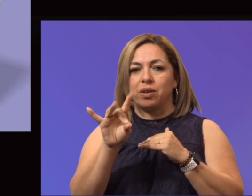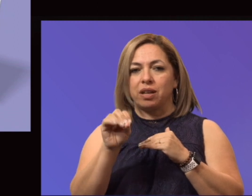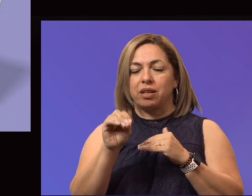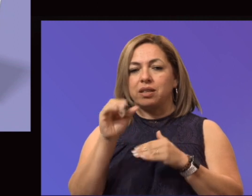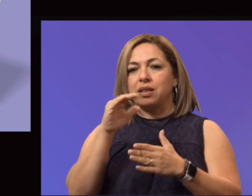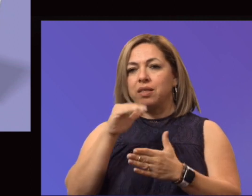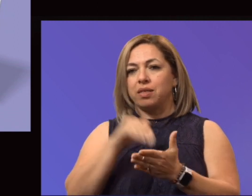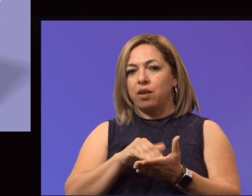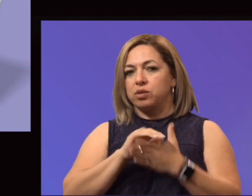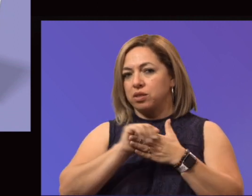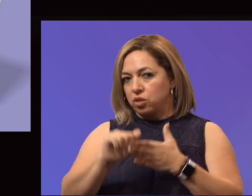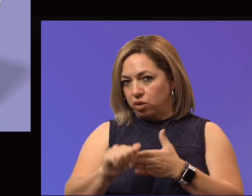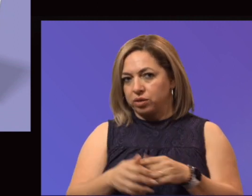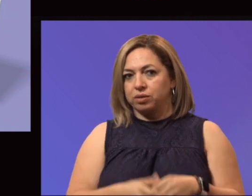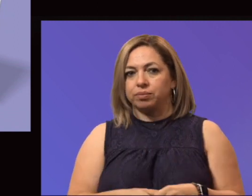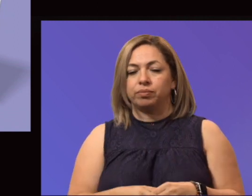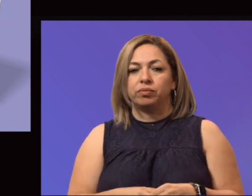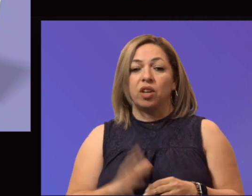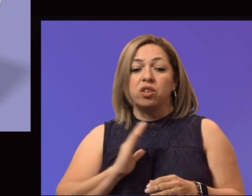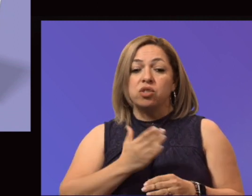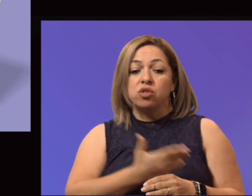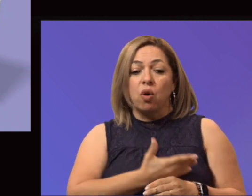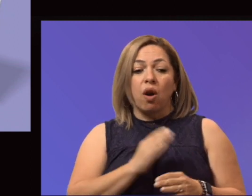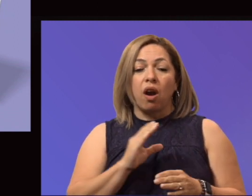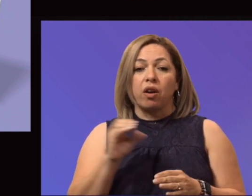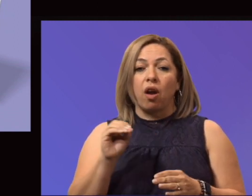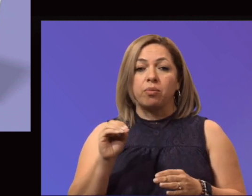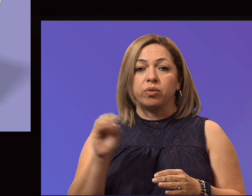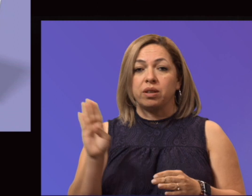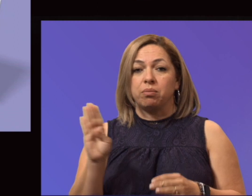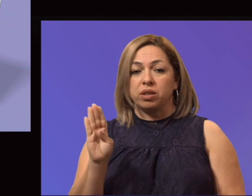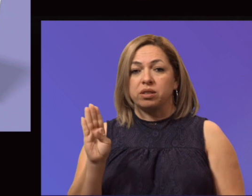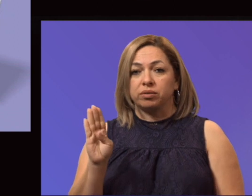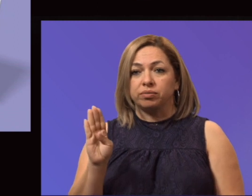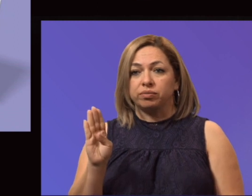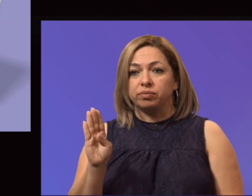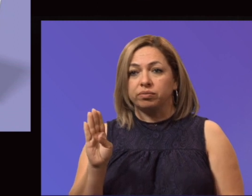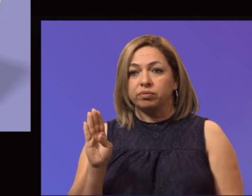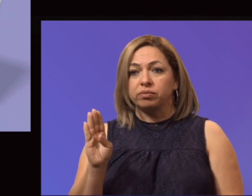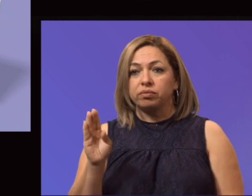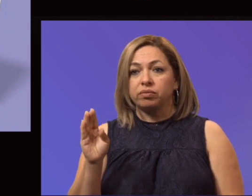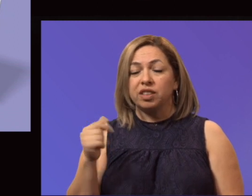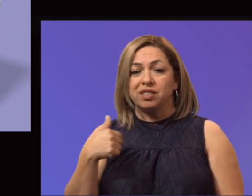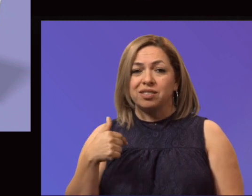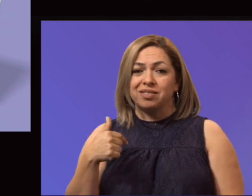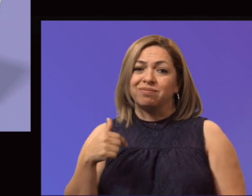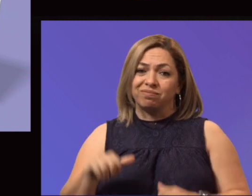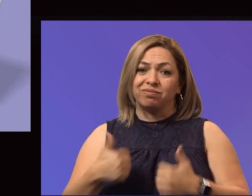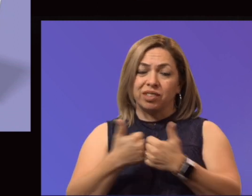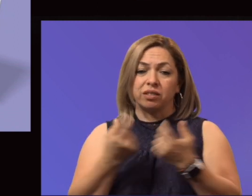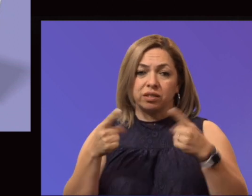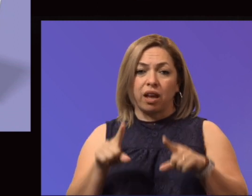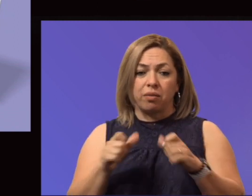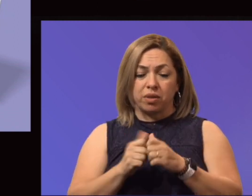So the adoption of our operating budget. So the budget, we've continued to have challenges with budget.